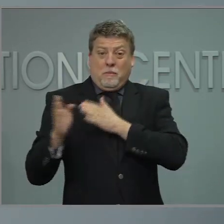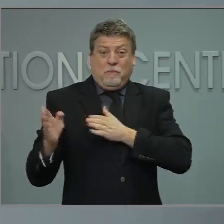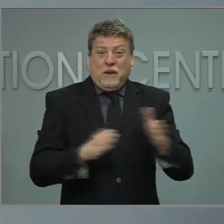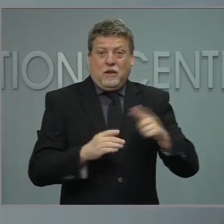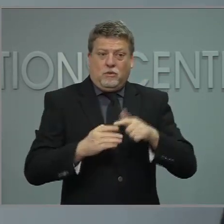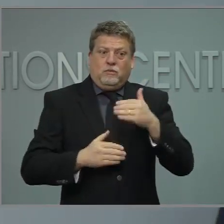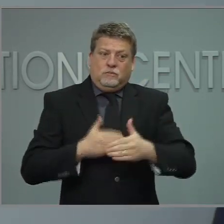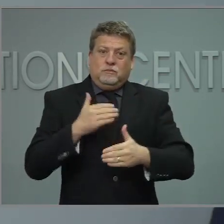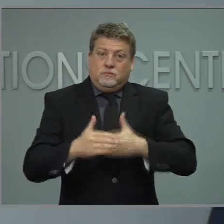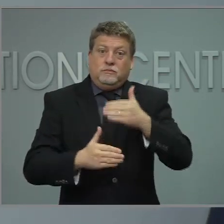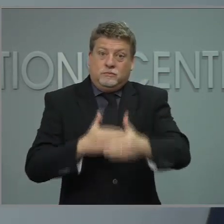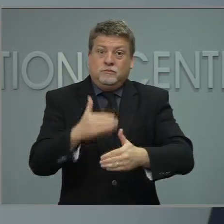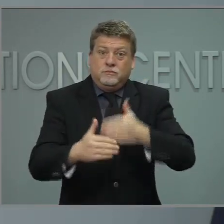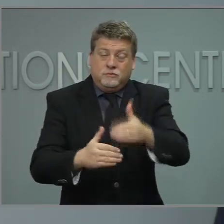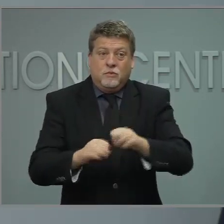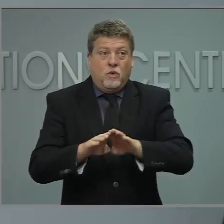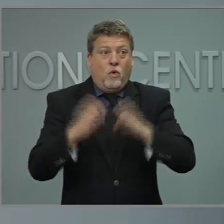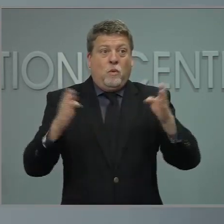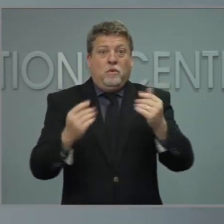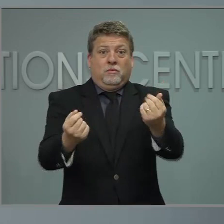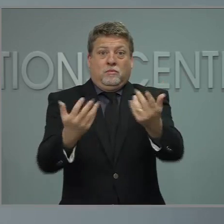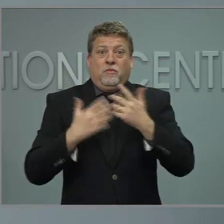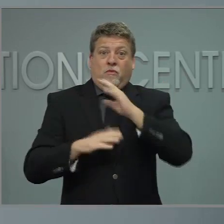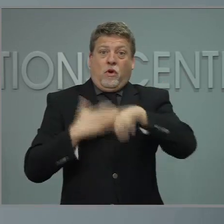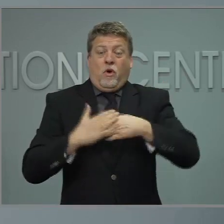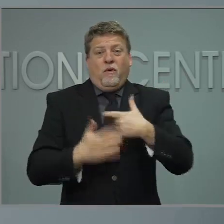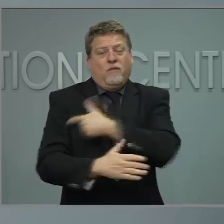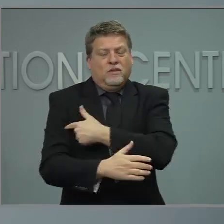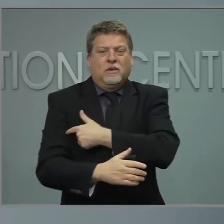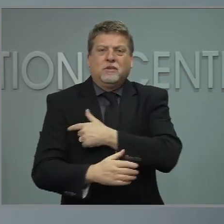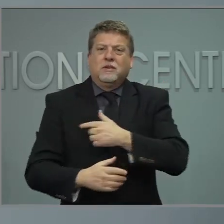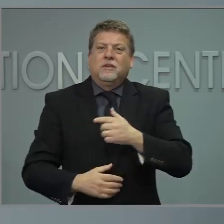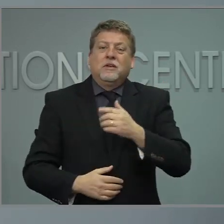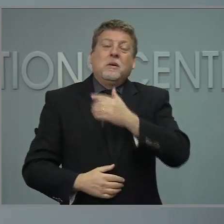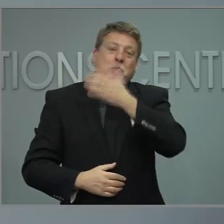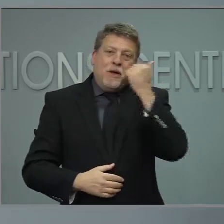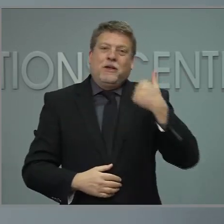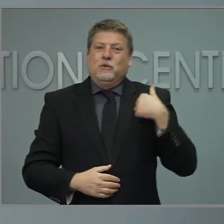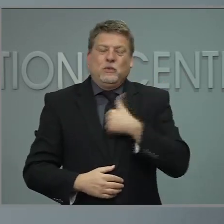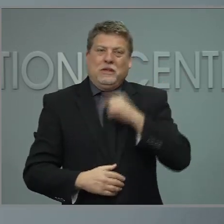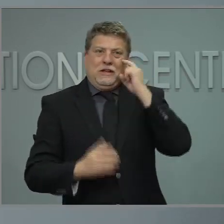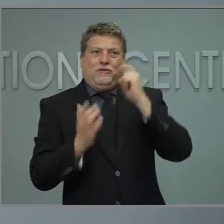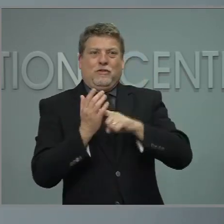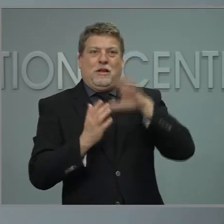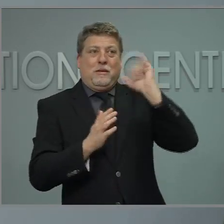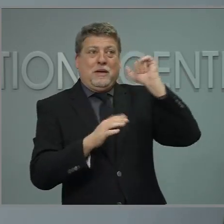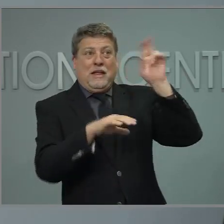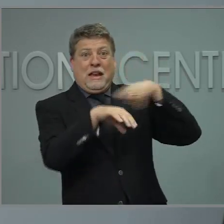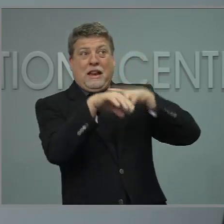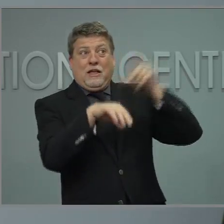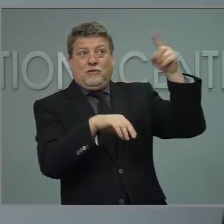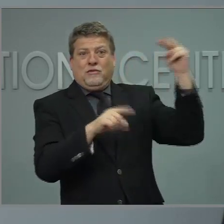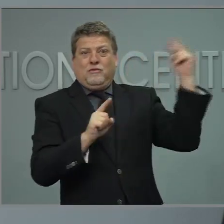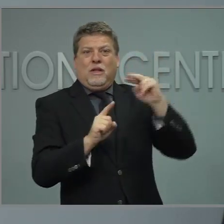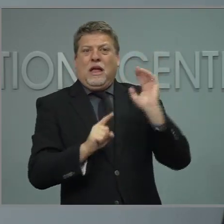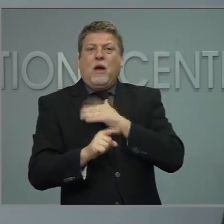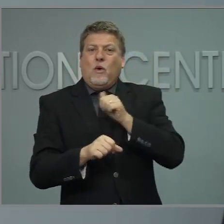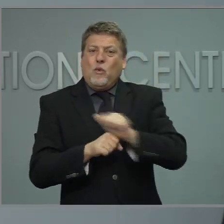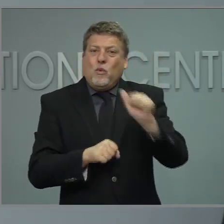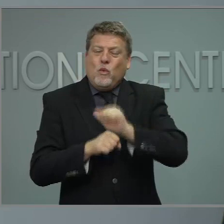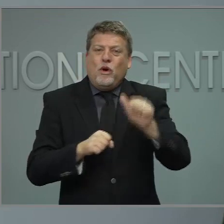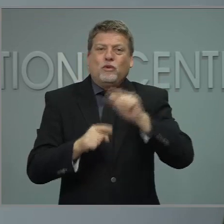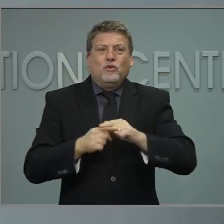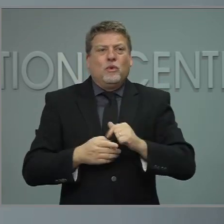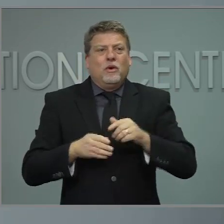has been recognized nationally for its work to get COVID-19 vaccines to historically marginalized populations. The CDC recently